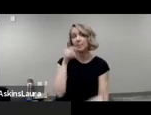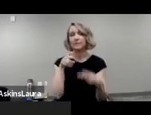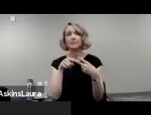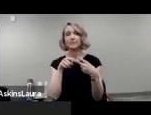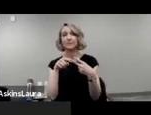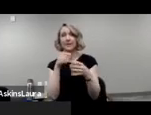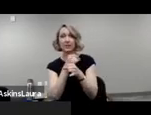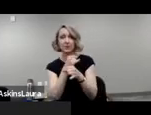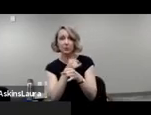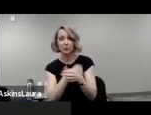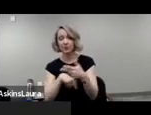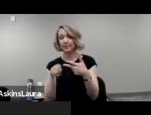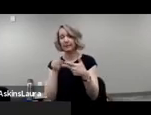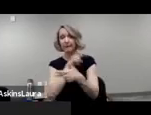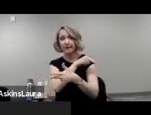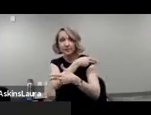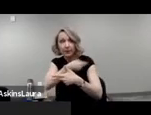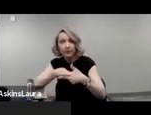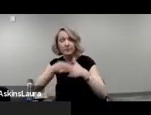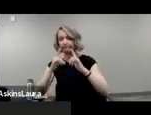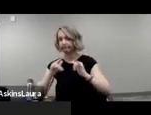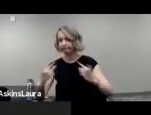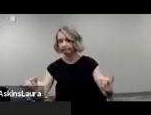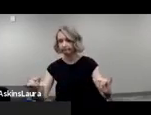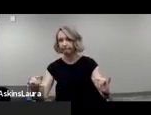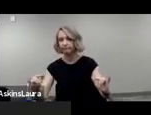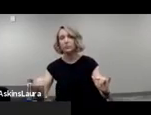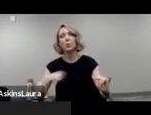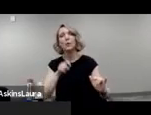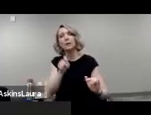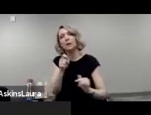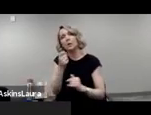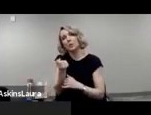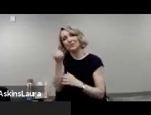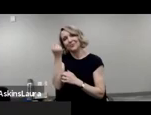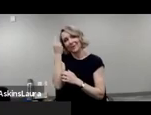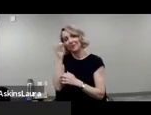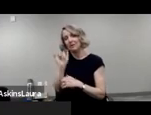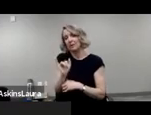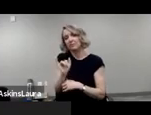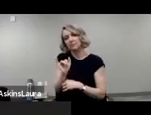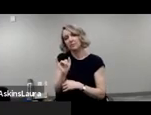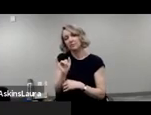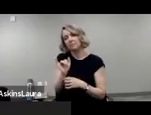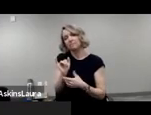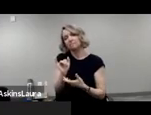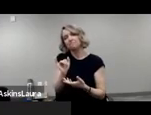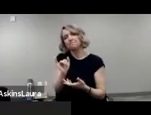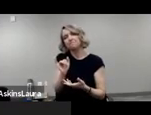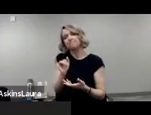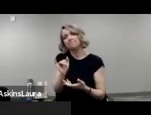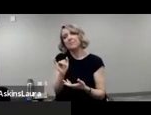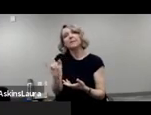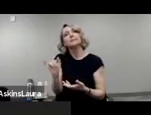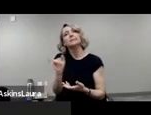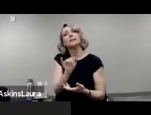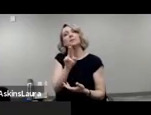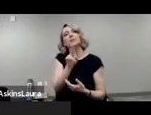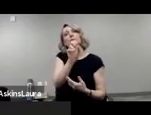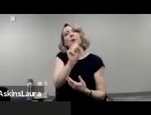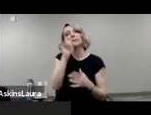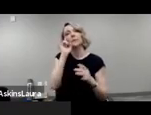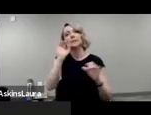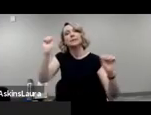hospitals, et cetera? We have to realize that just like the U.S. presidential